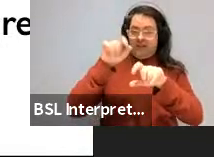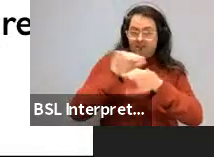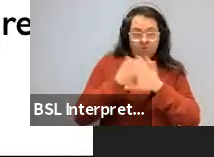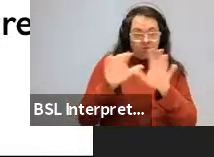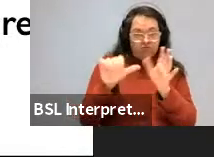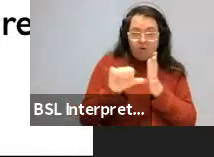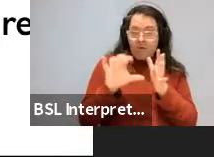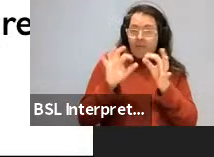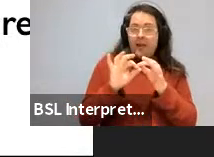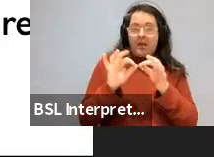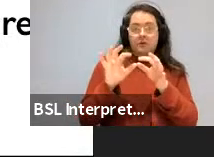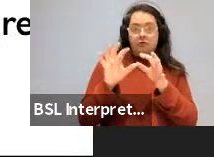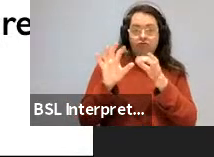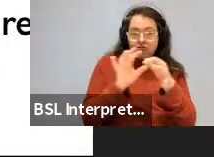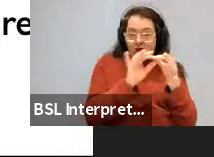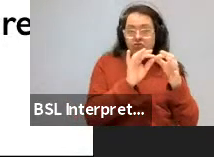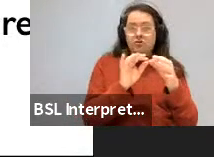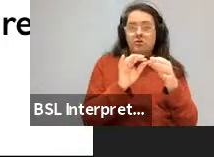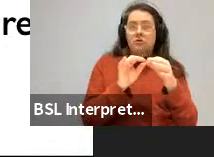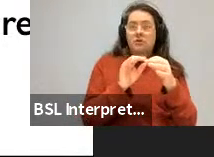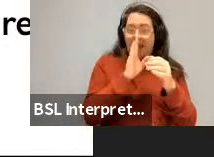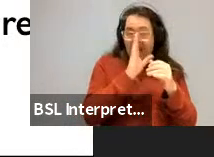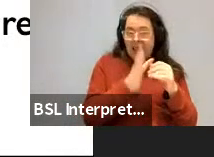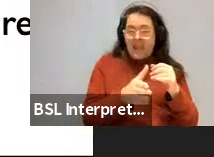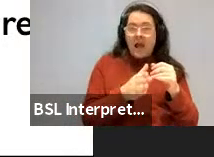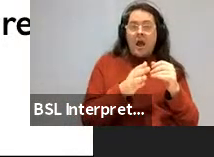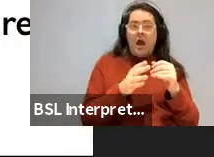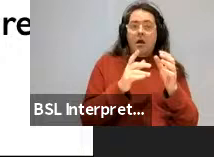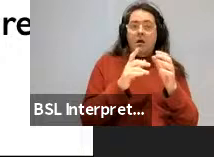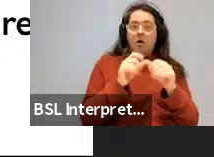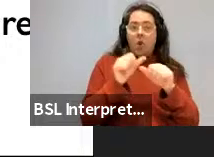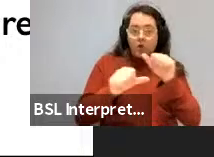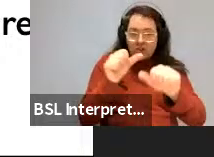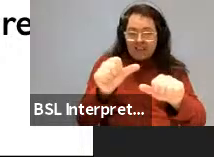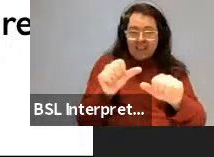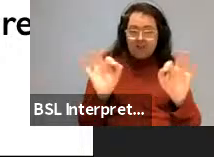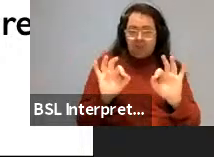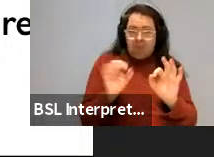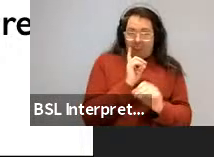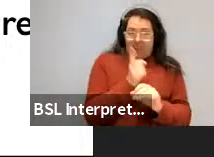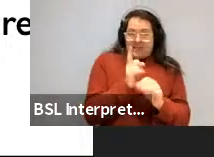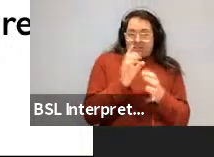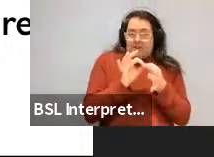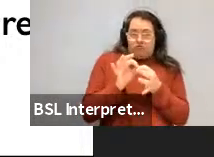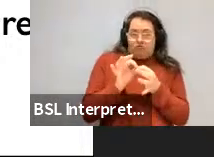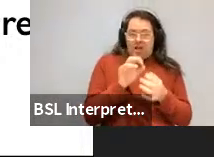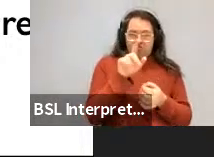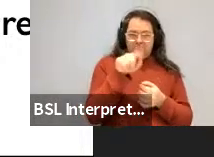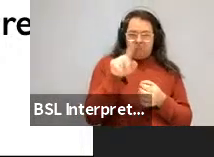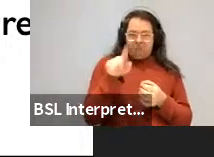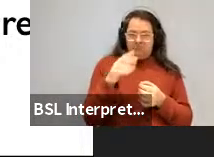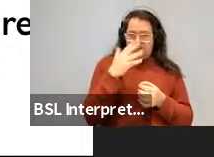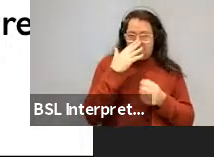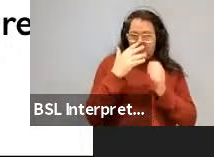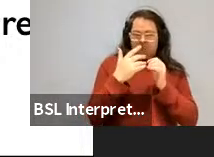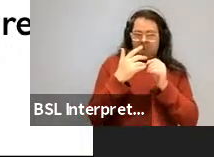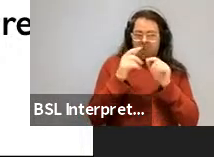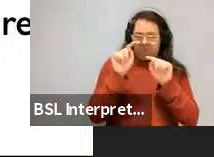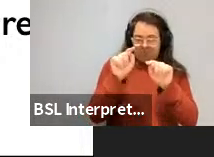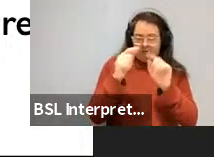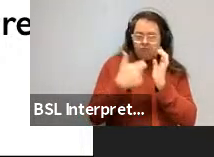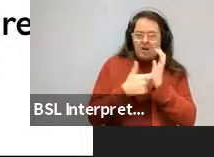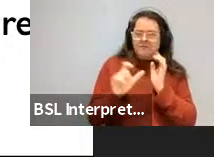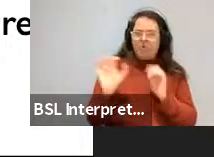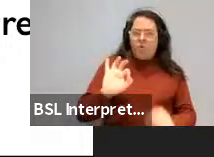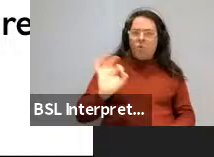regression or, or, or, or, or logistic, you get, you get this interaction. Uh, but there's no such difference in the relative clauses for a very